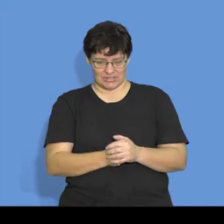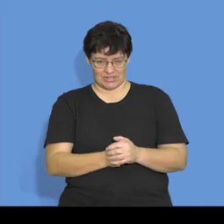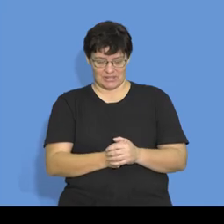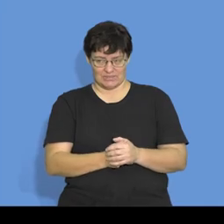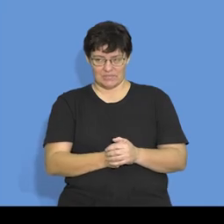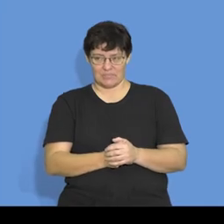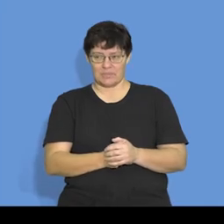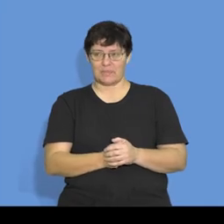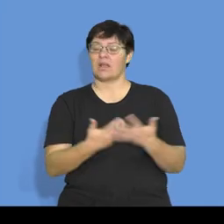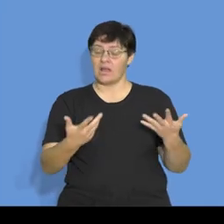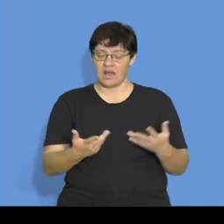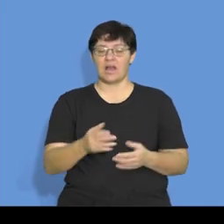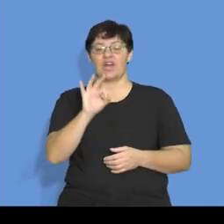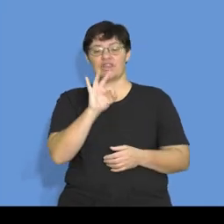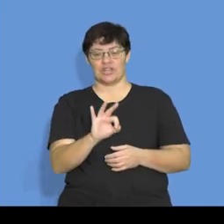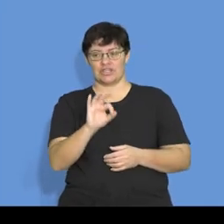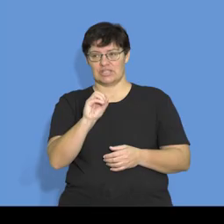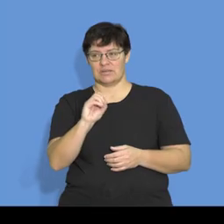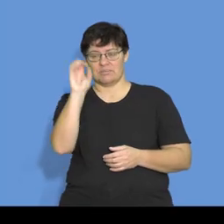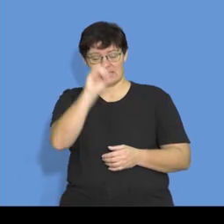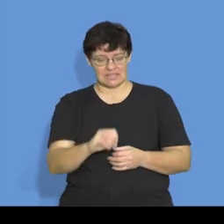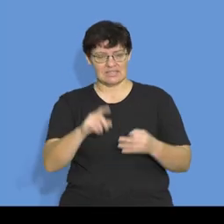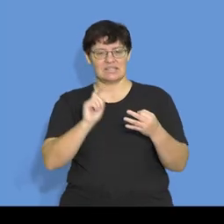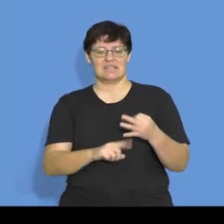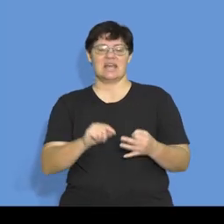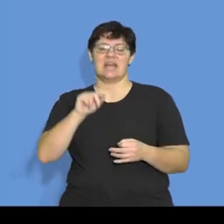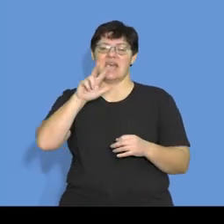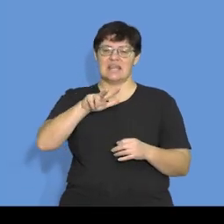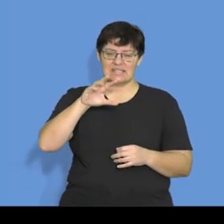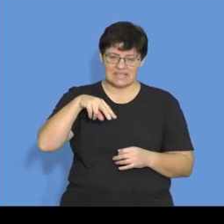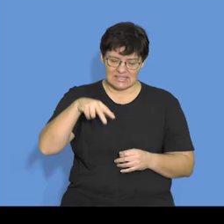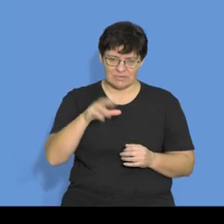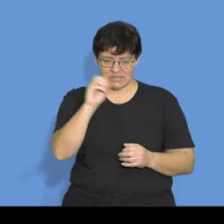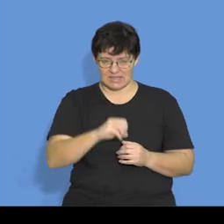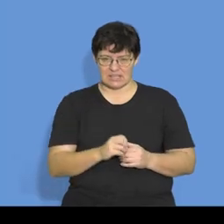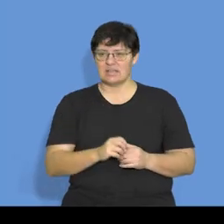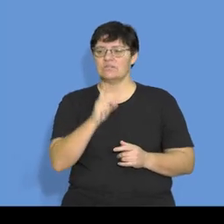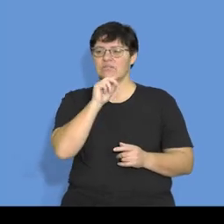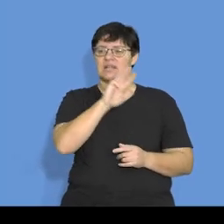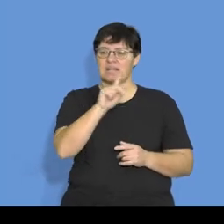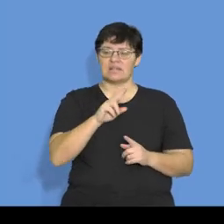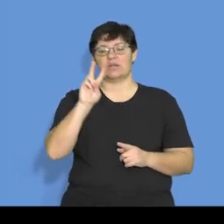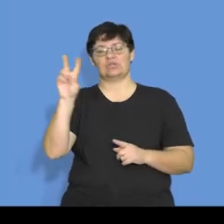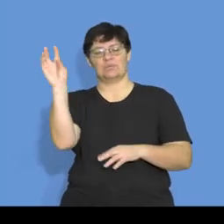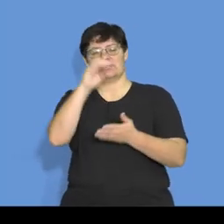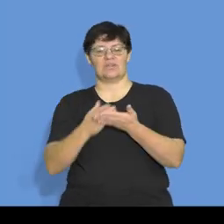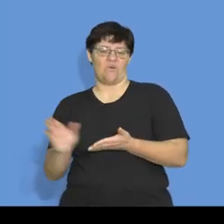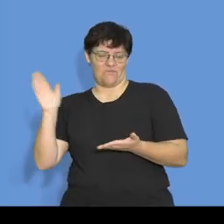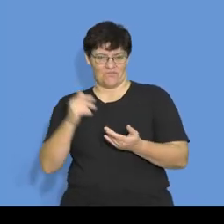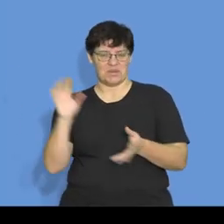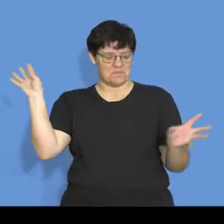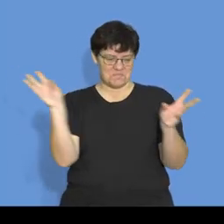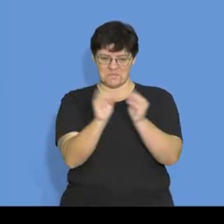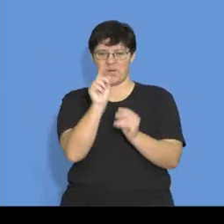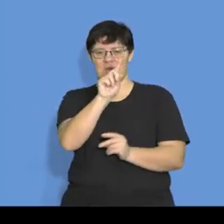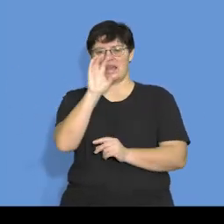we calculated the 18%, 50 plus 30 is 80, 98, and there's your 2% better. So, these are your